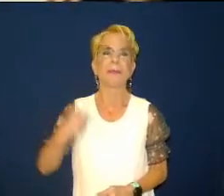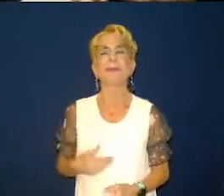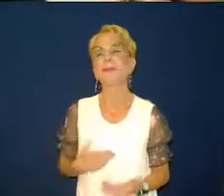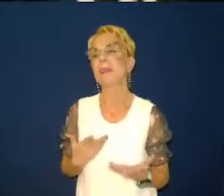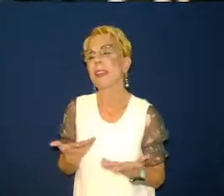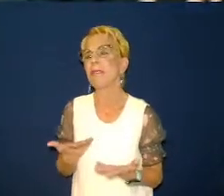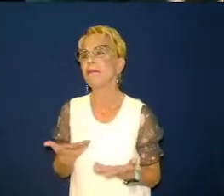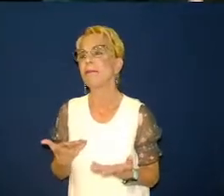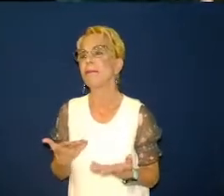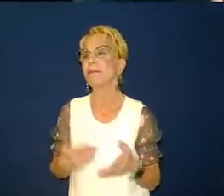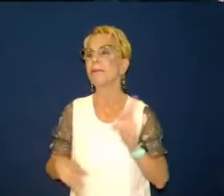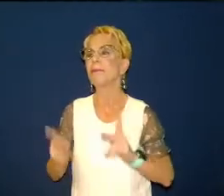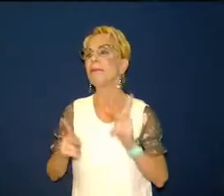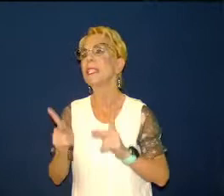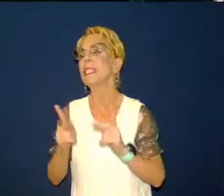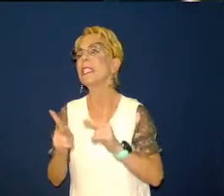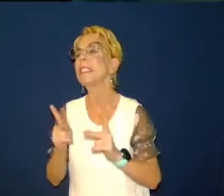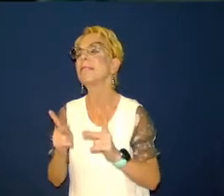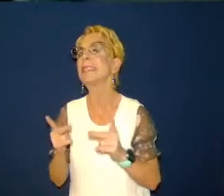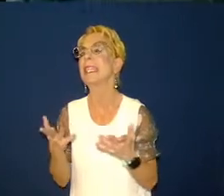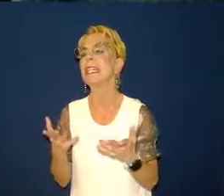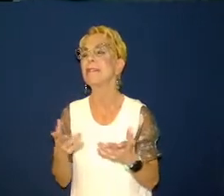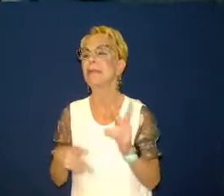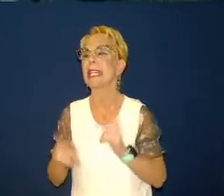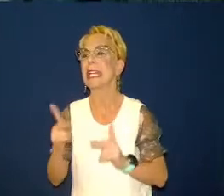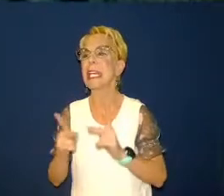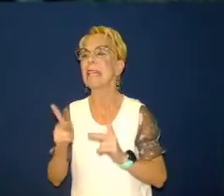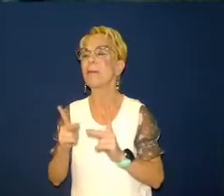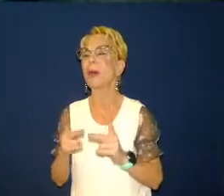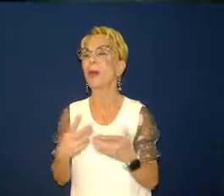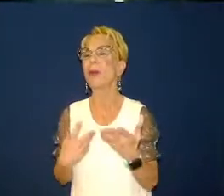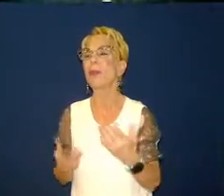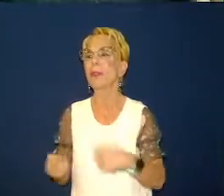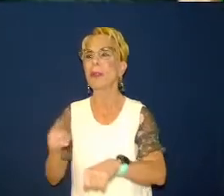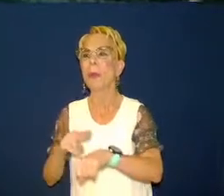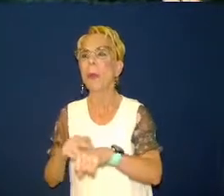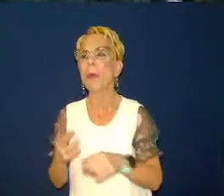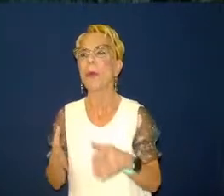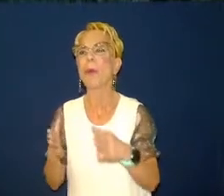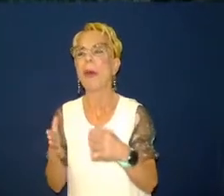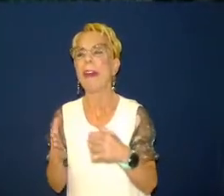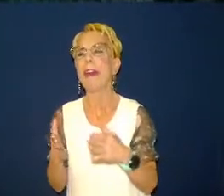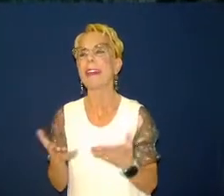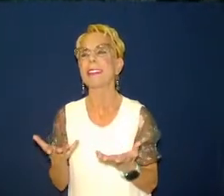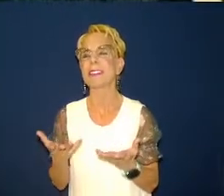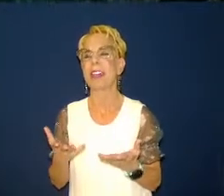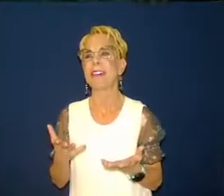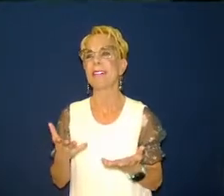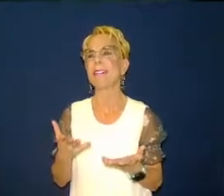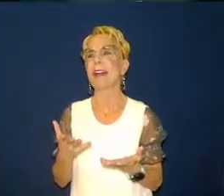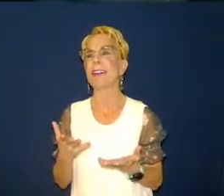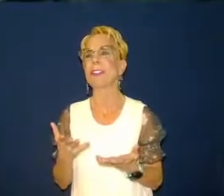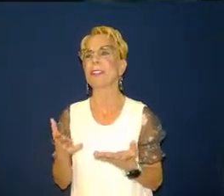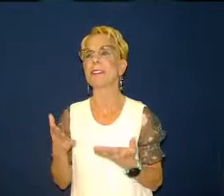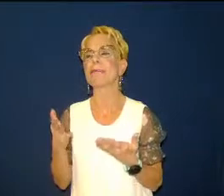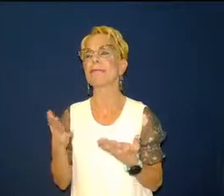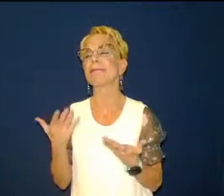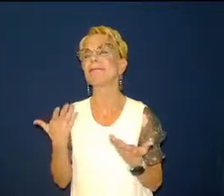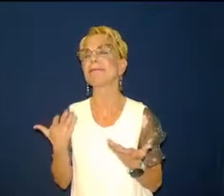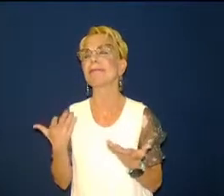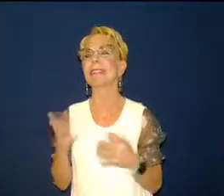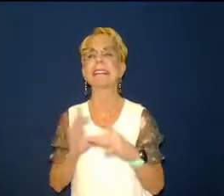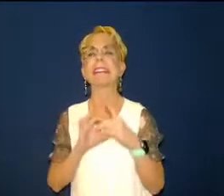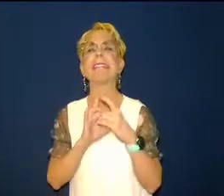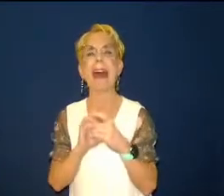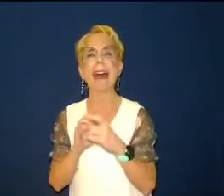honest with you i fight with that i have to be like the apostle paul and discipline my body discipline myself not to